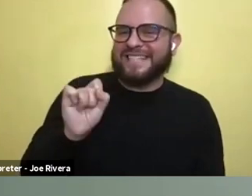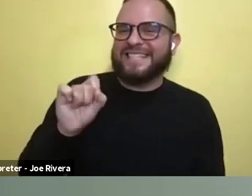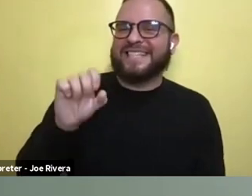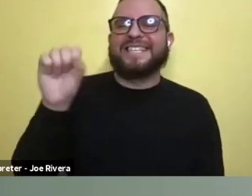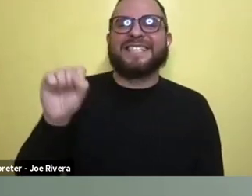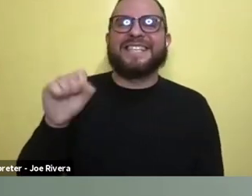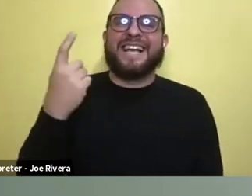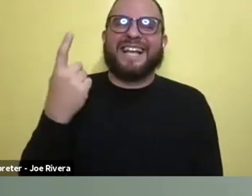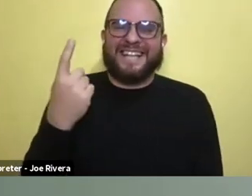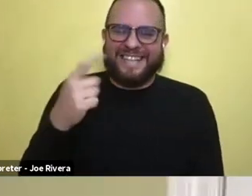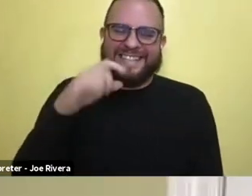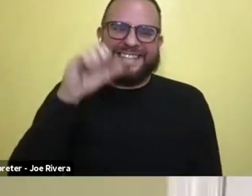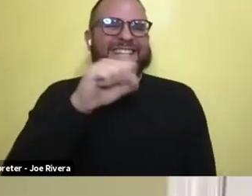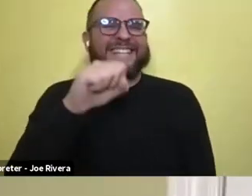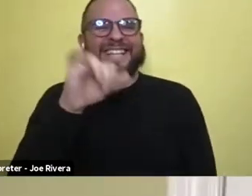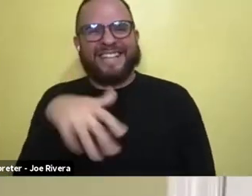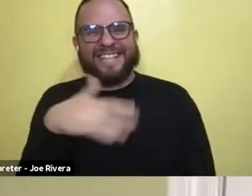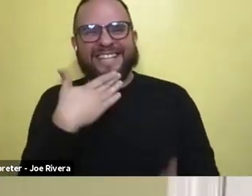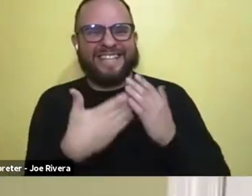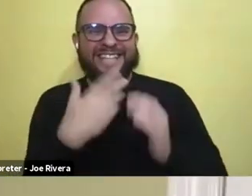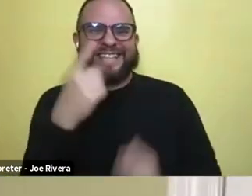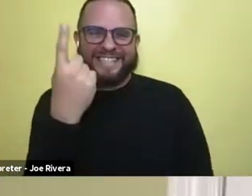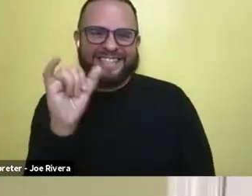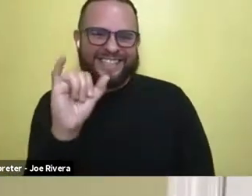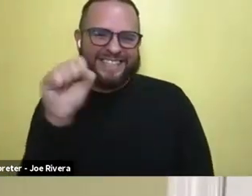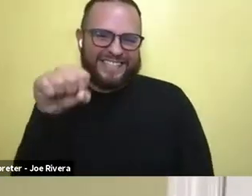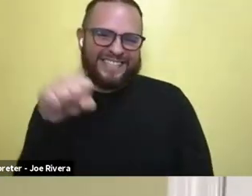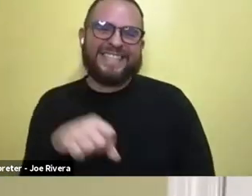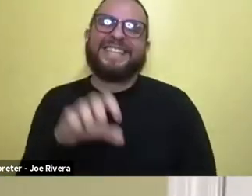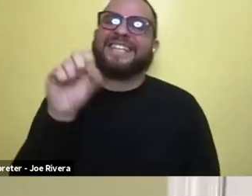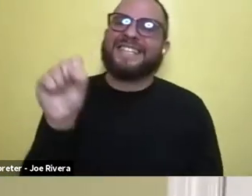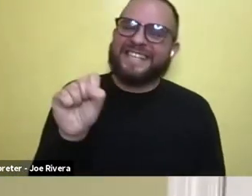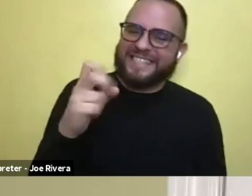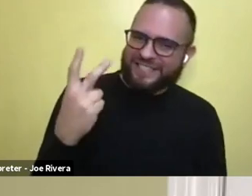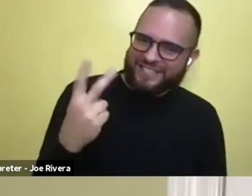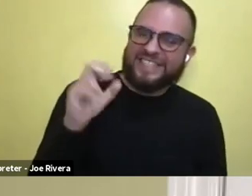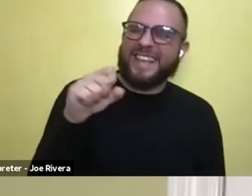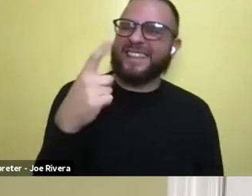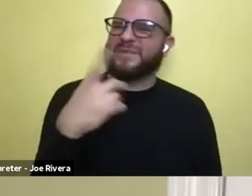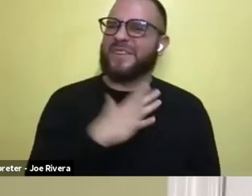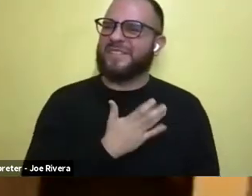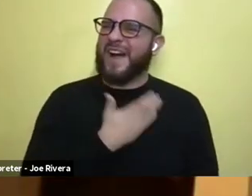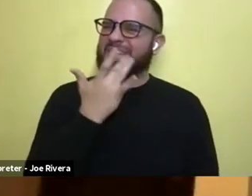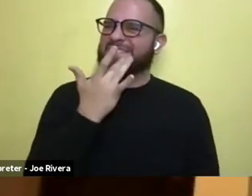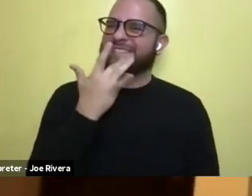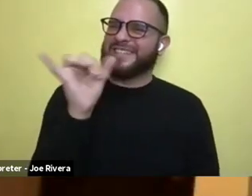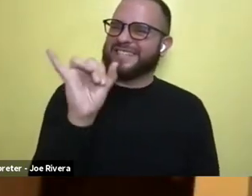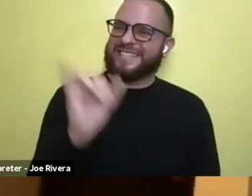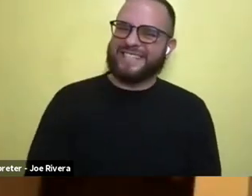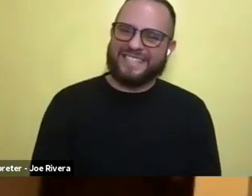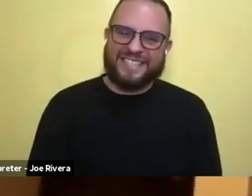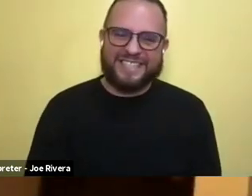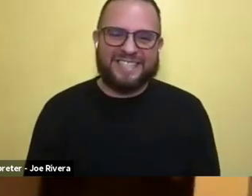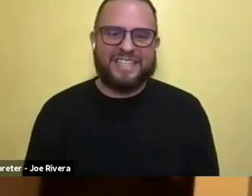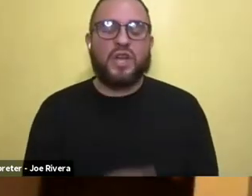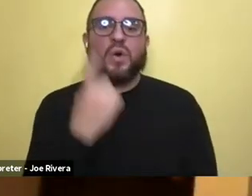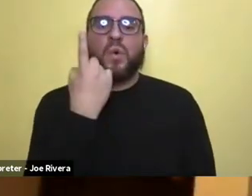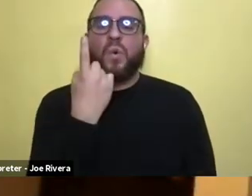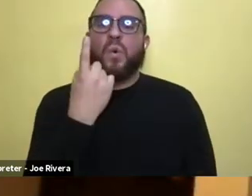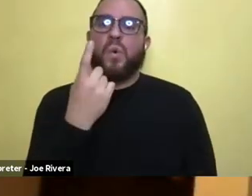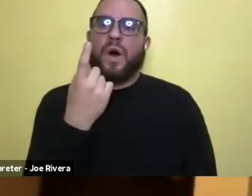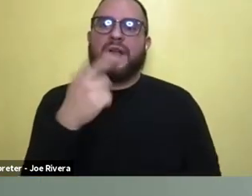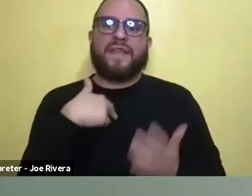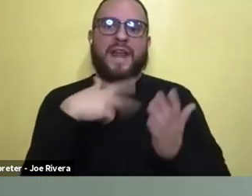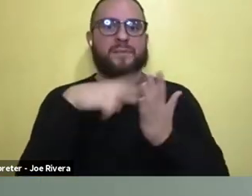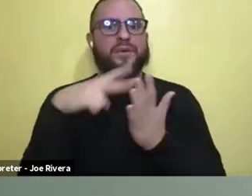too. Endling season one, and then season two. Yeah, that's one of our faves too, for sure. One series that I'm reading actually